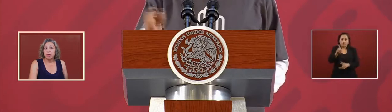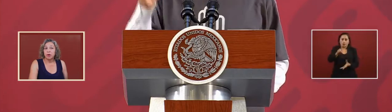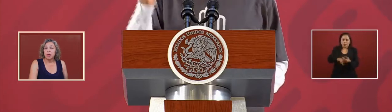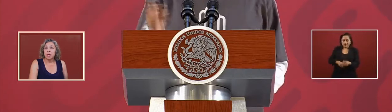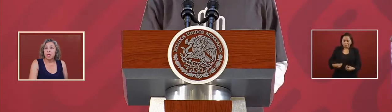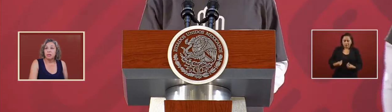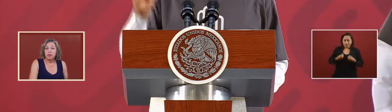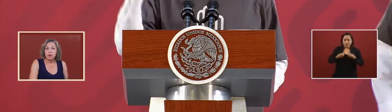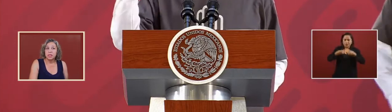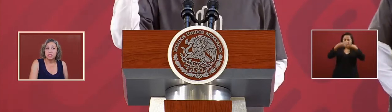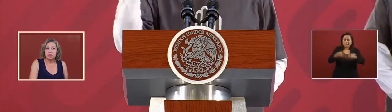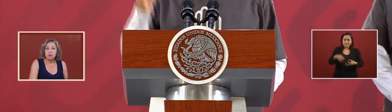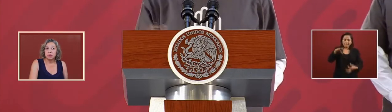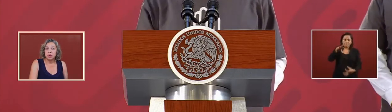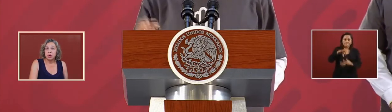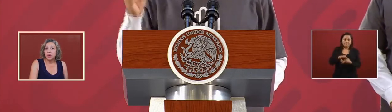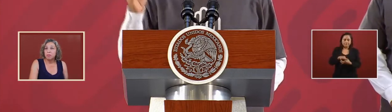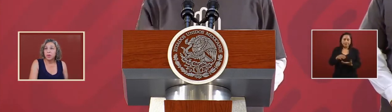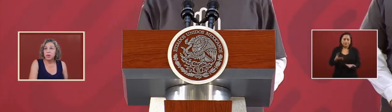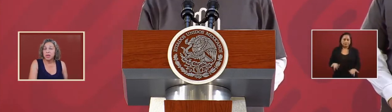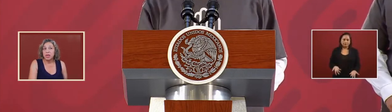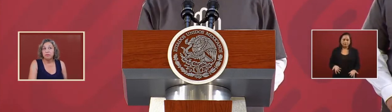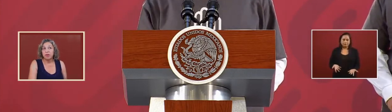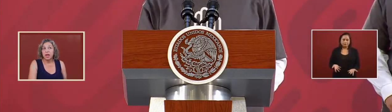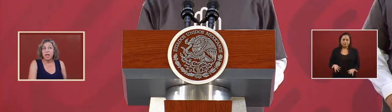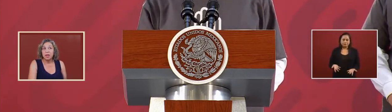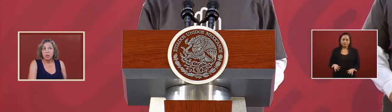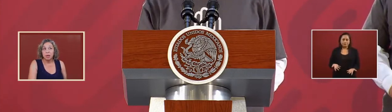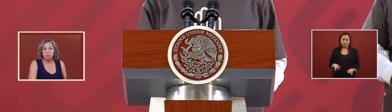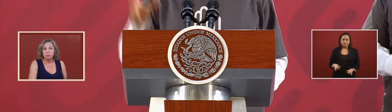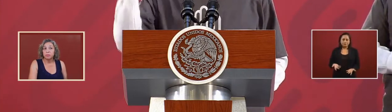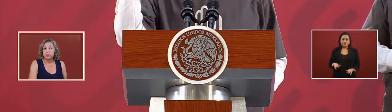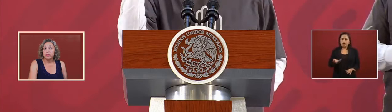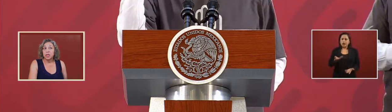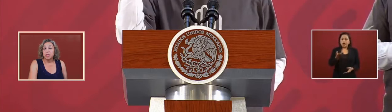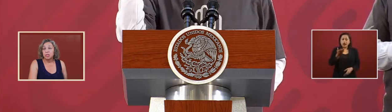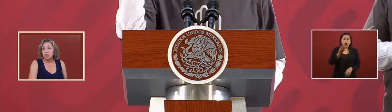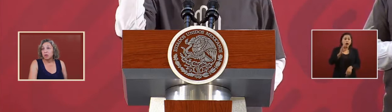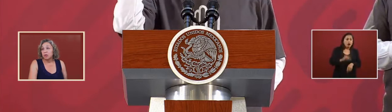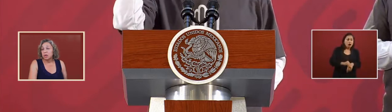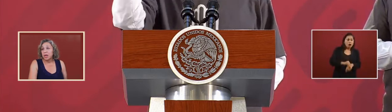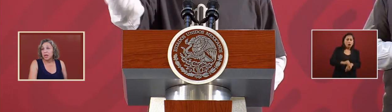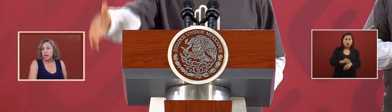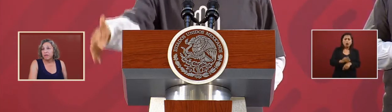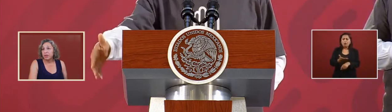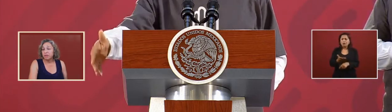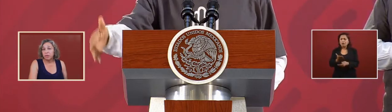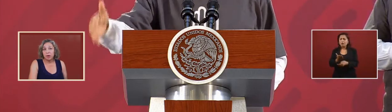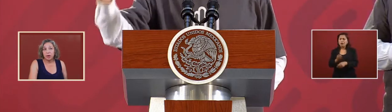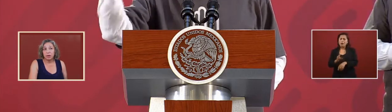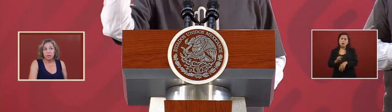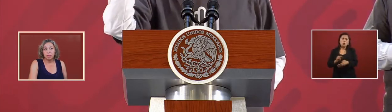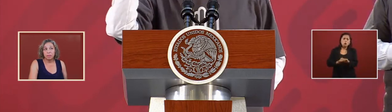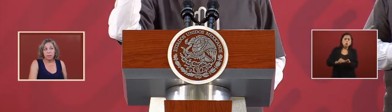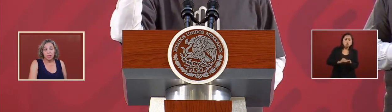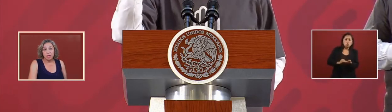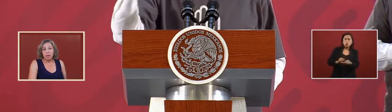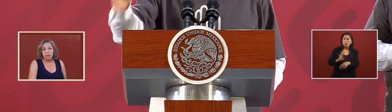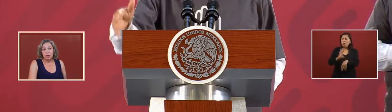therefore there is no impunity for anyone so not even for